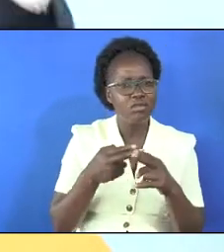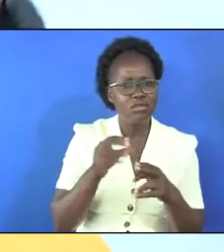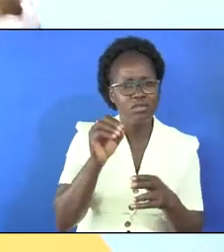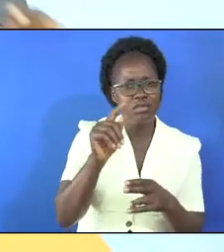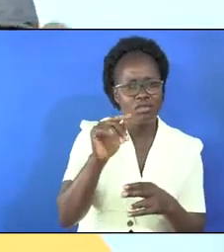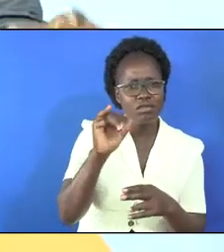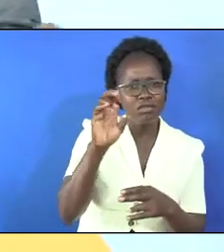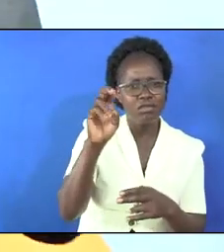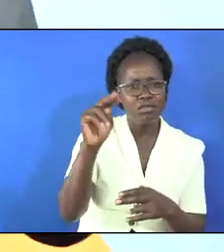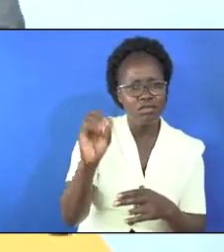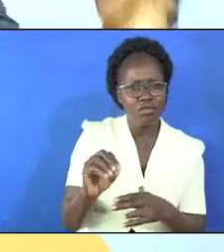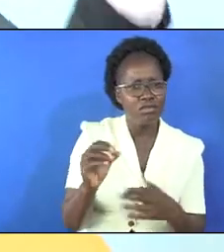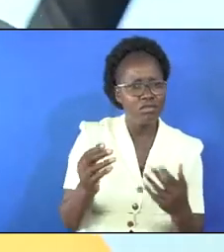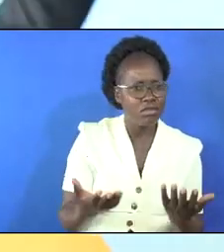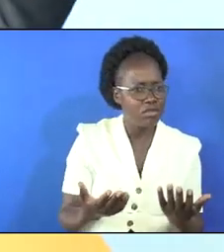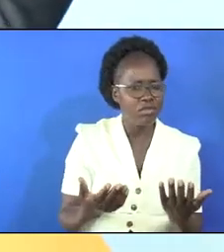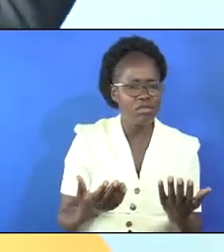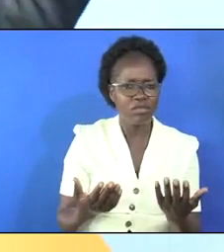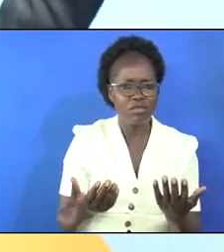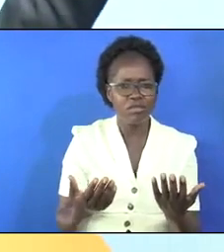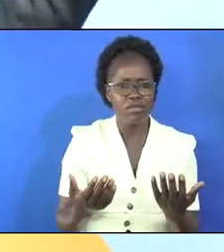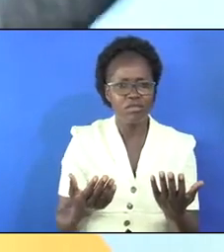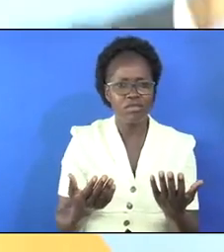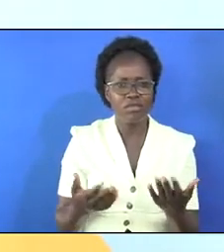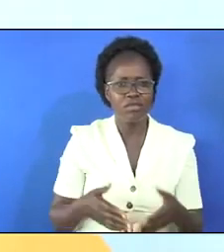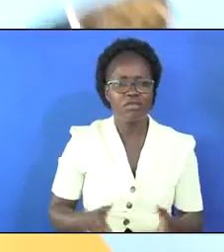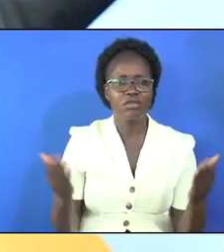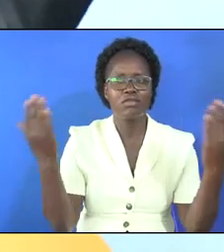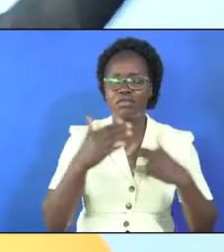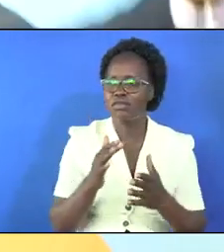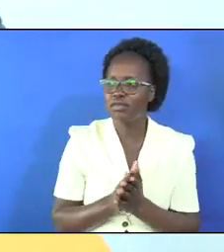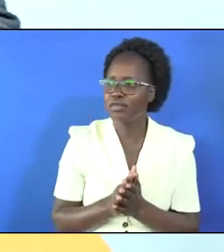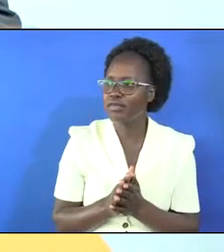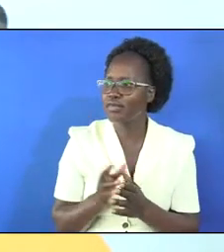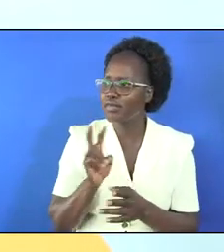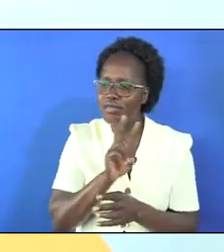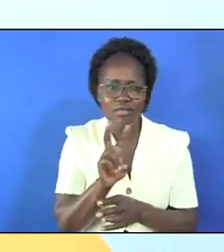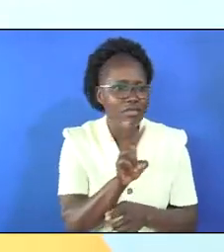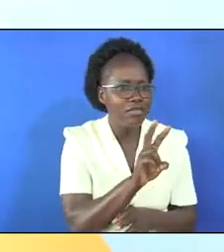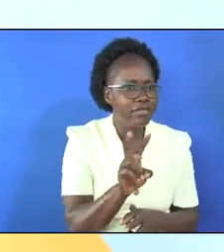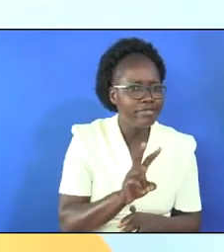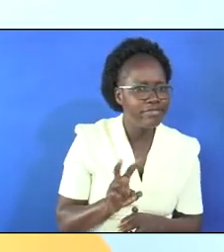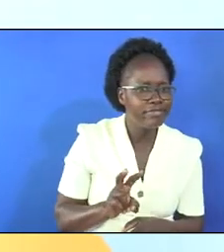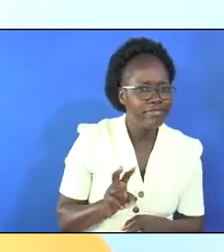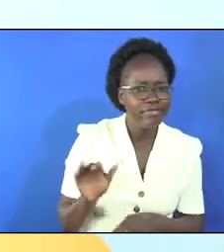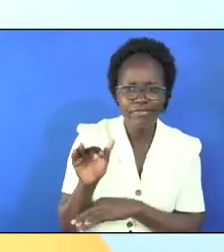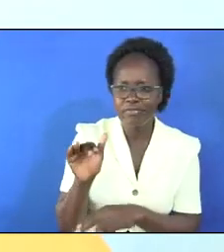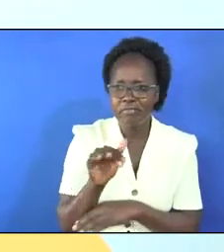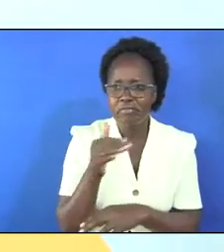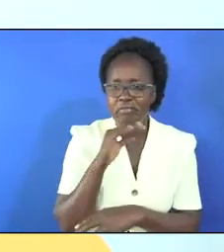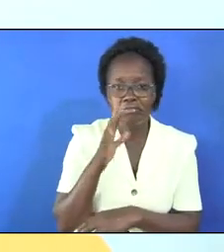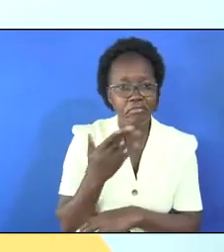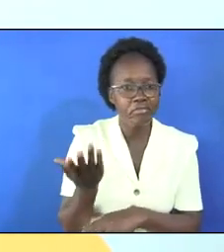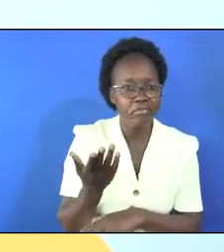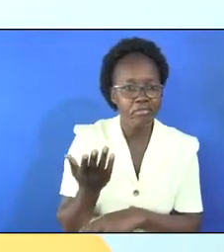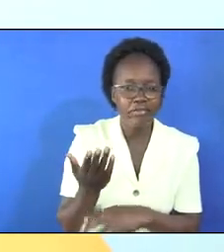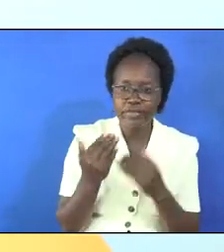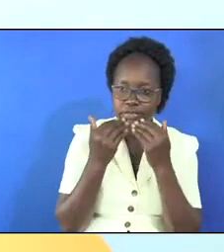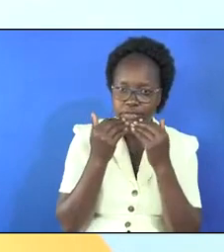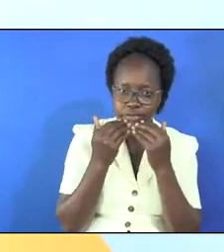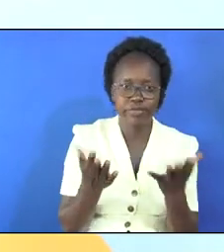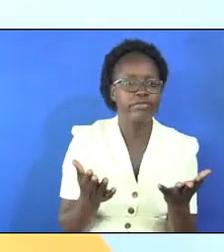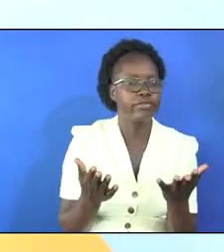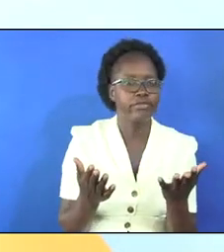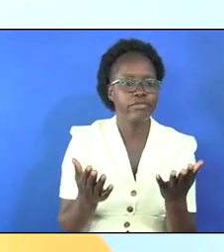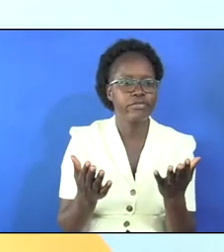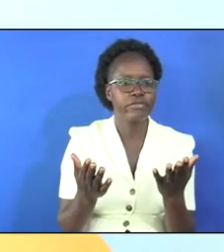those ones born at night did you see him did you see him he wasn't seen